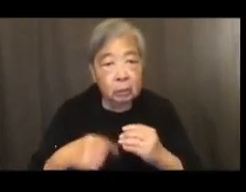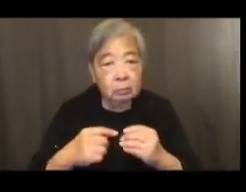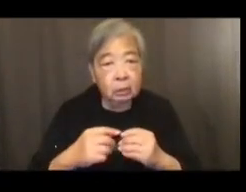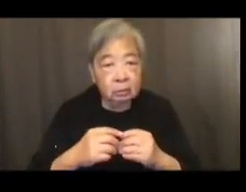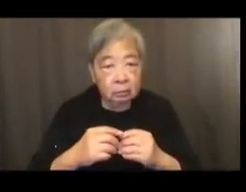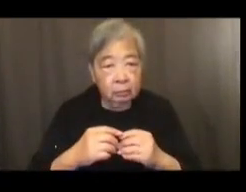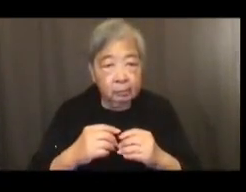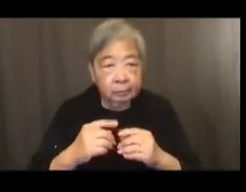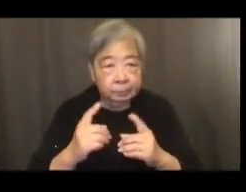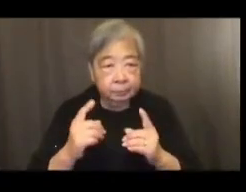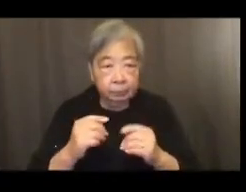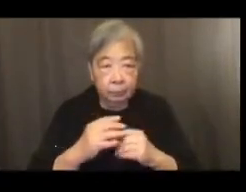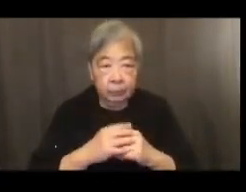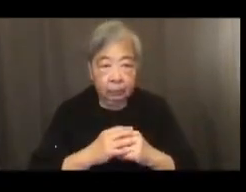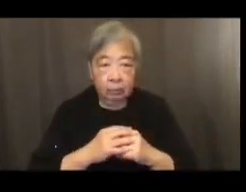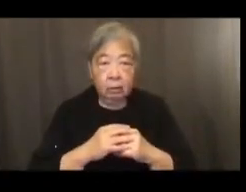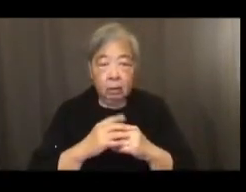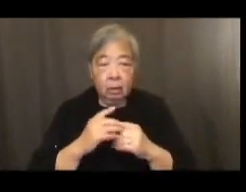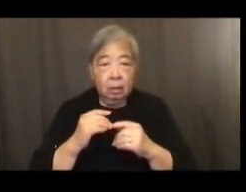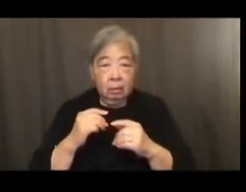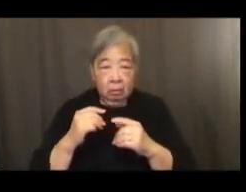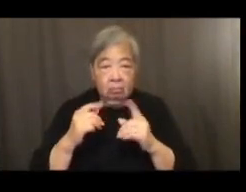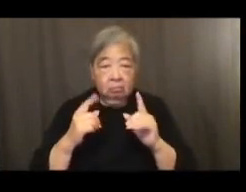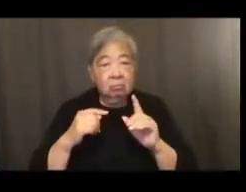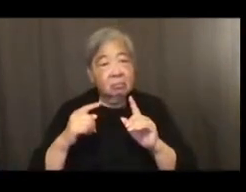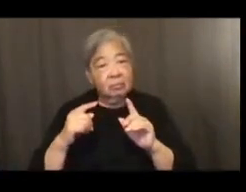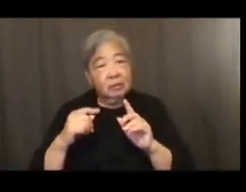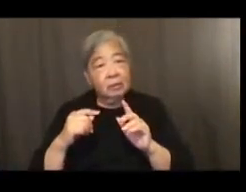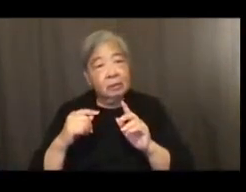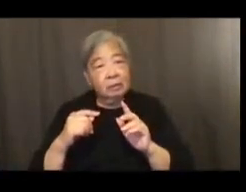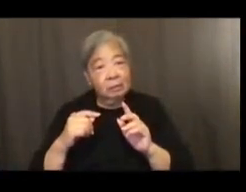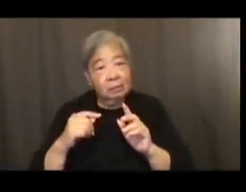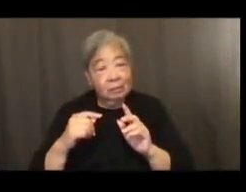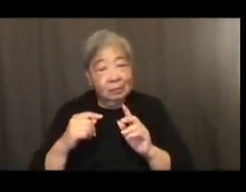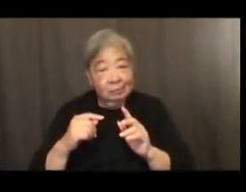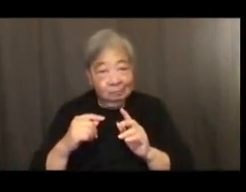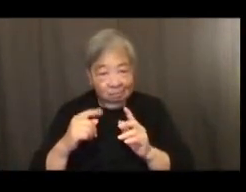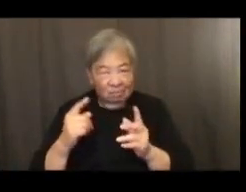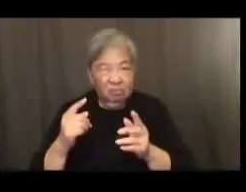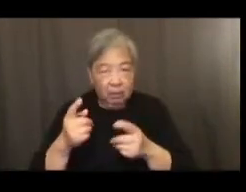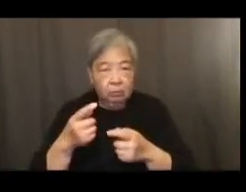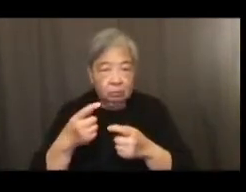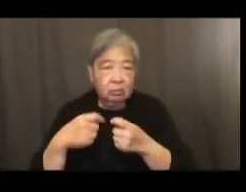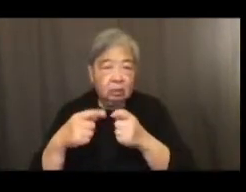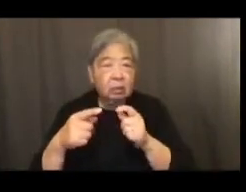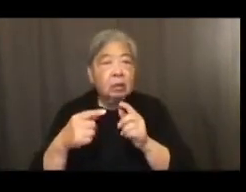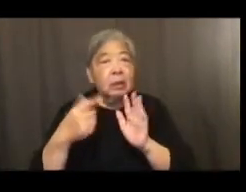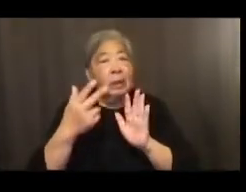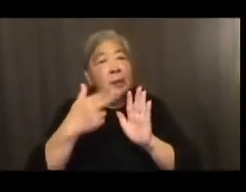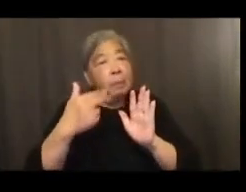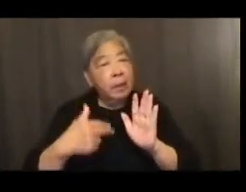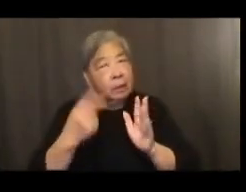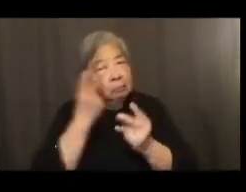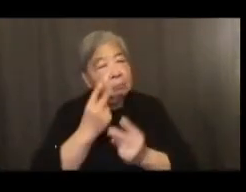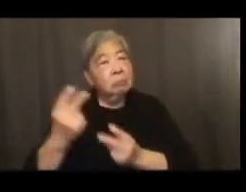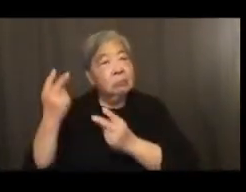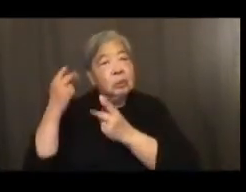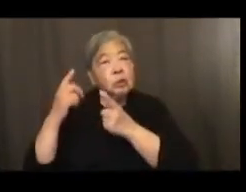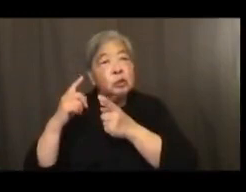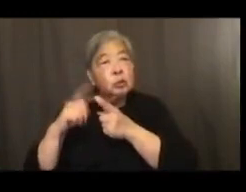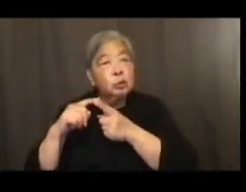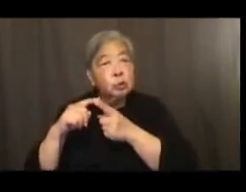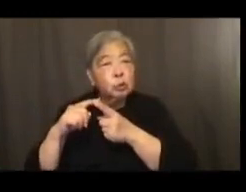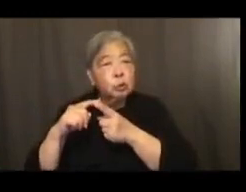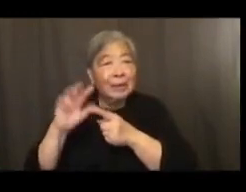The painting's meaning carries America back Black as well to the disturbances of the 1960s